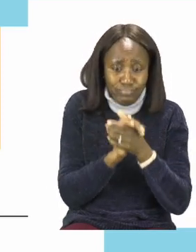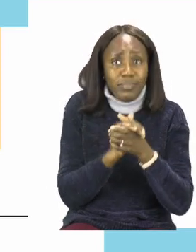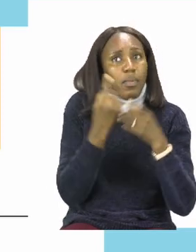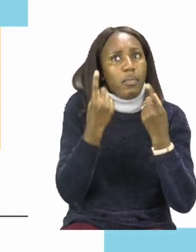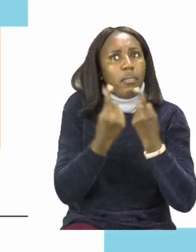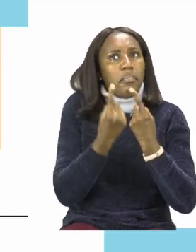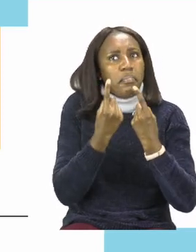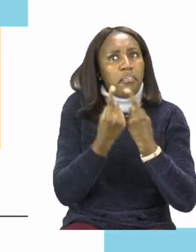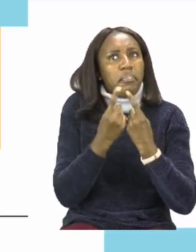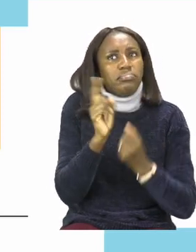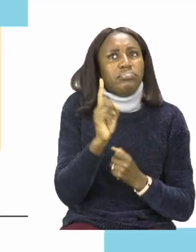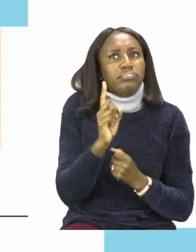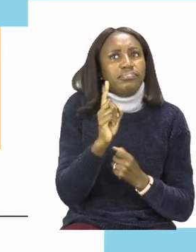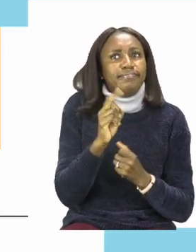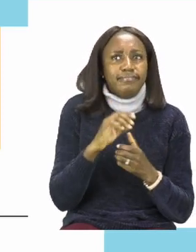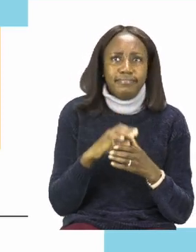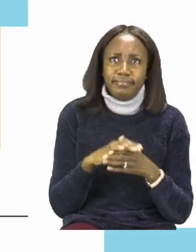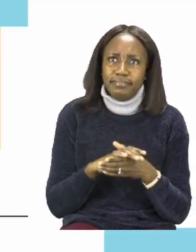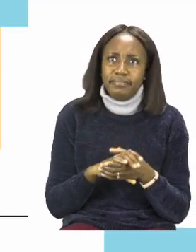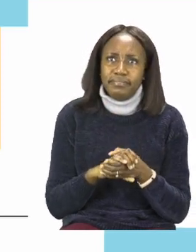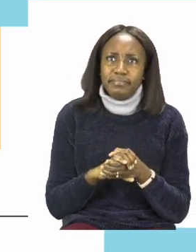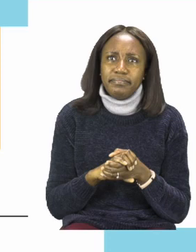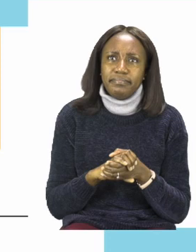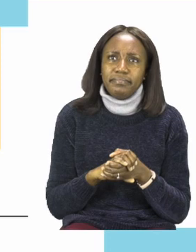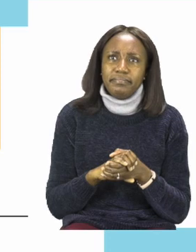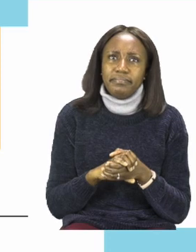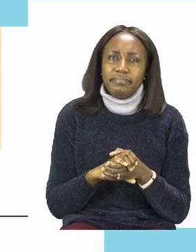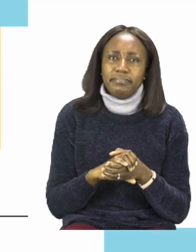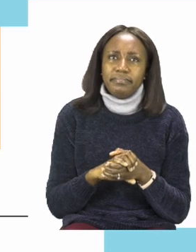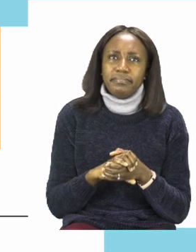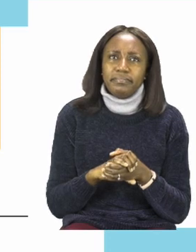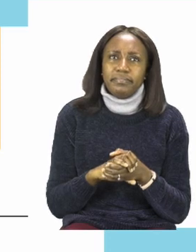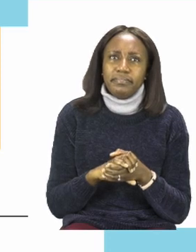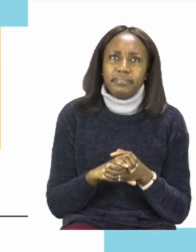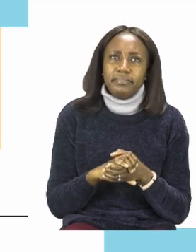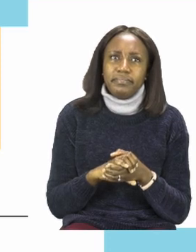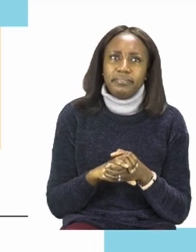What does he play?